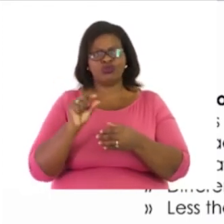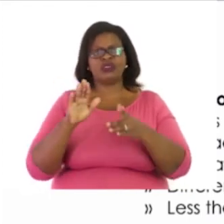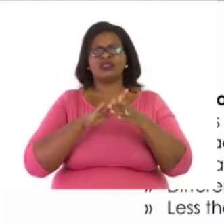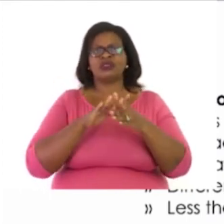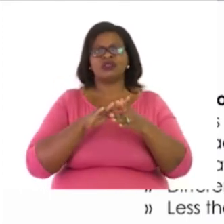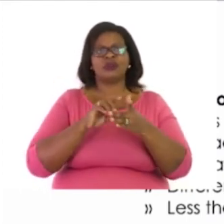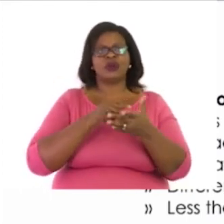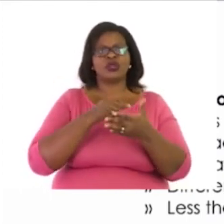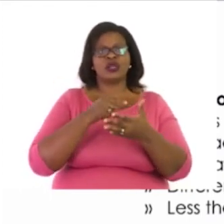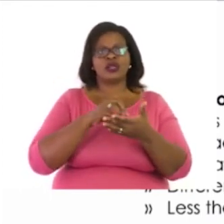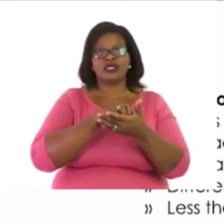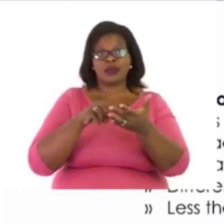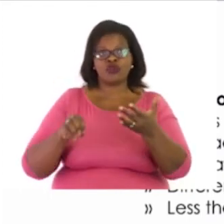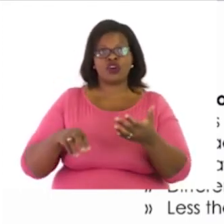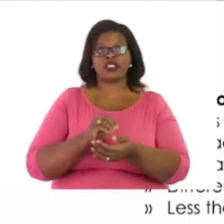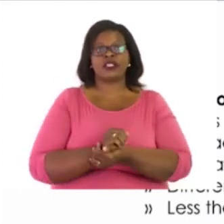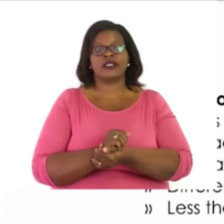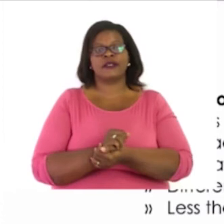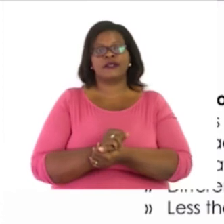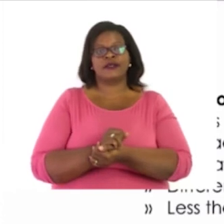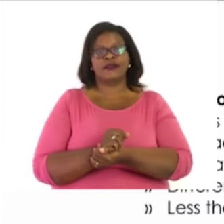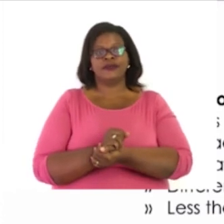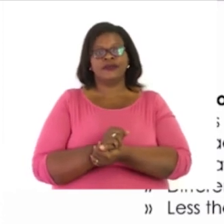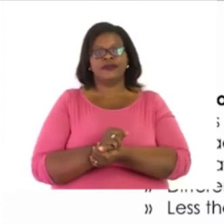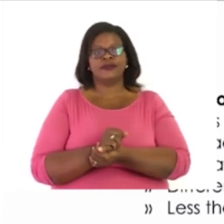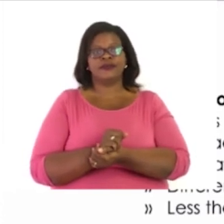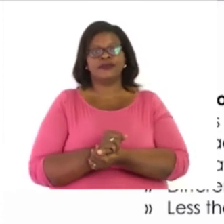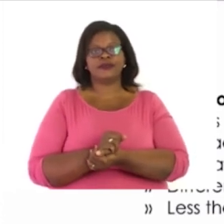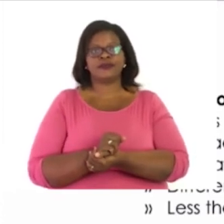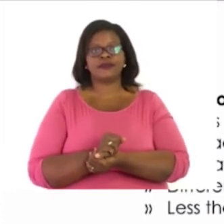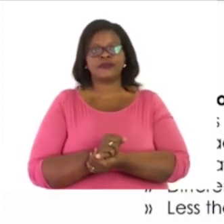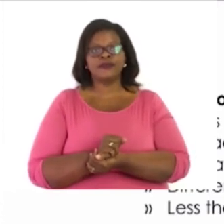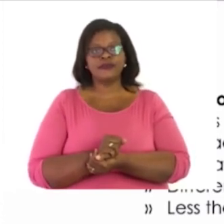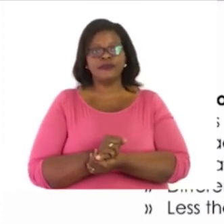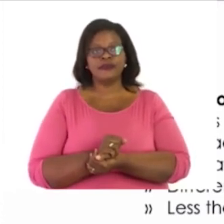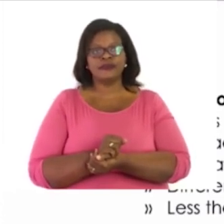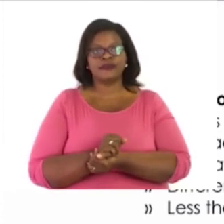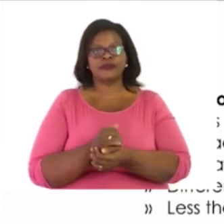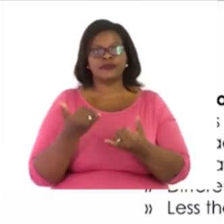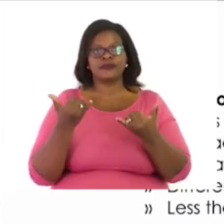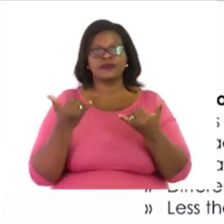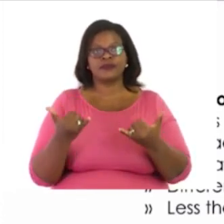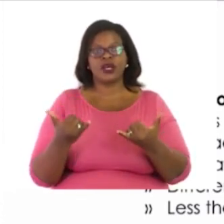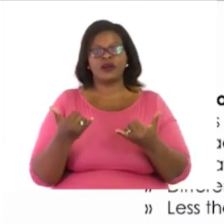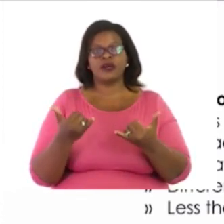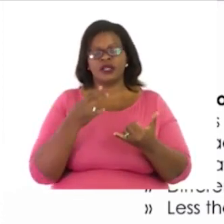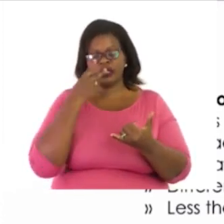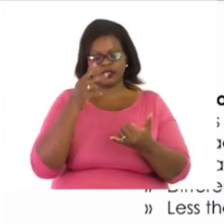said terminologies are words that tell us when we should subtract. Now, let's go through our terminologies.